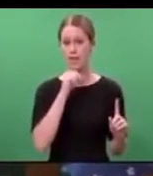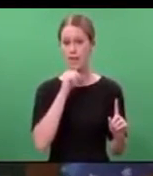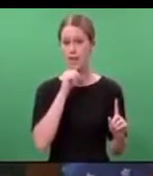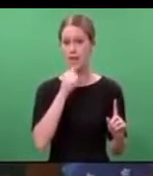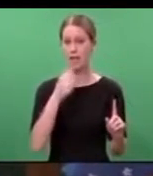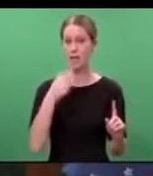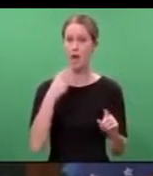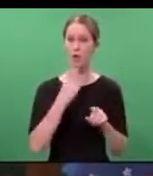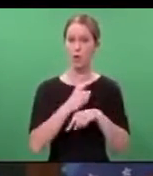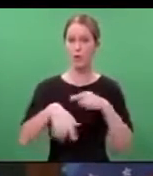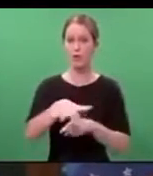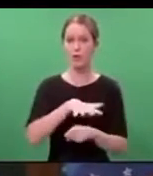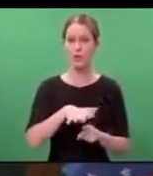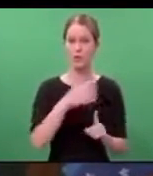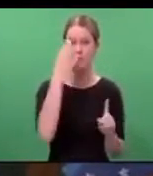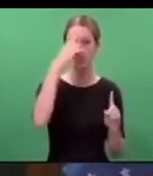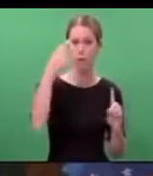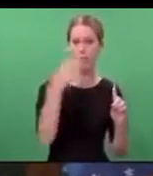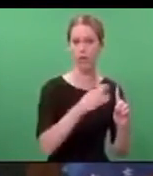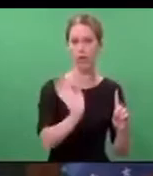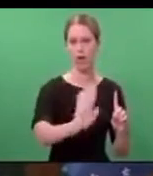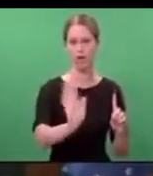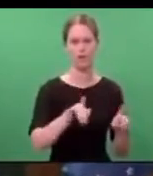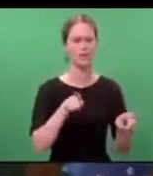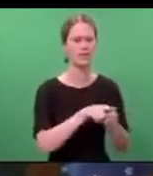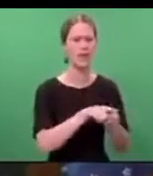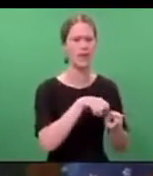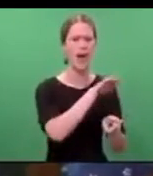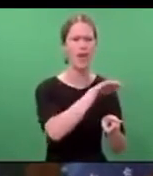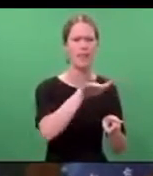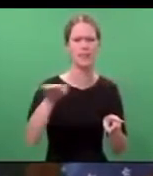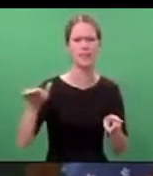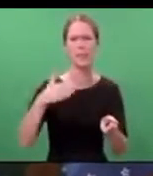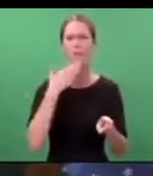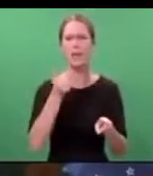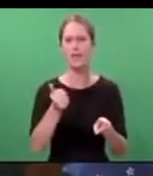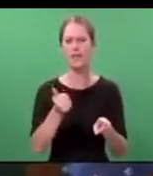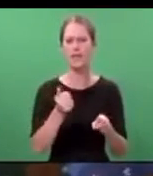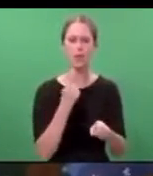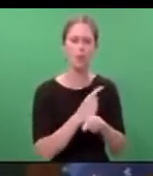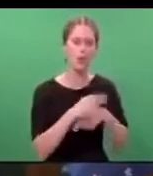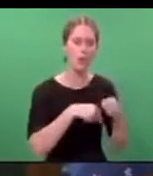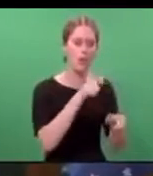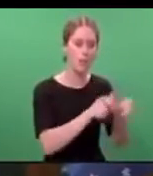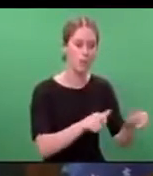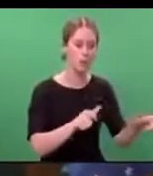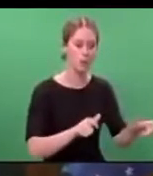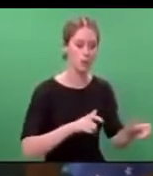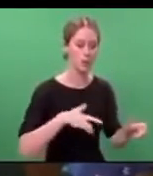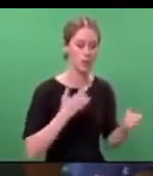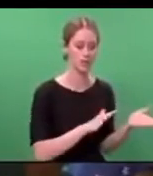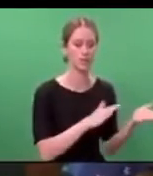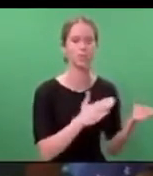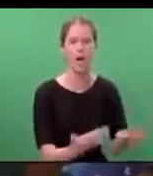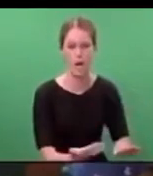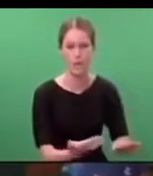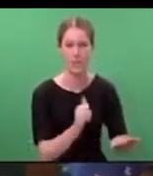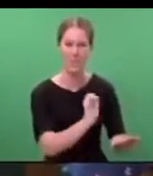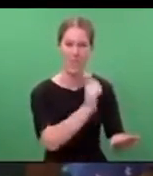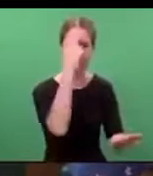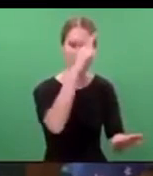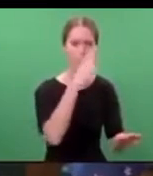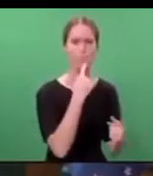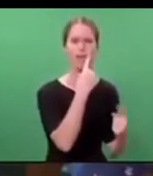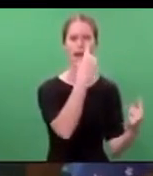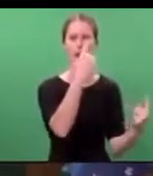nameless. And to others, I implore you, speak the names of those who were lost, rather than the name